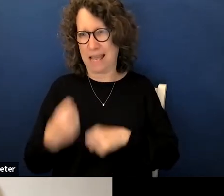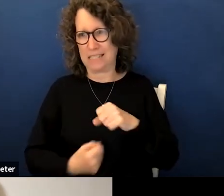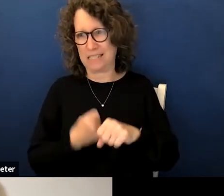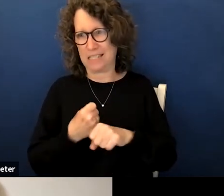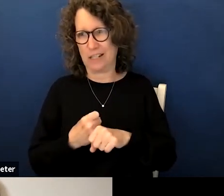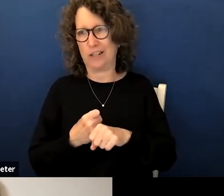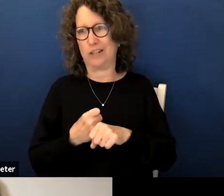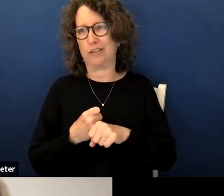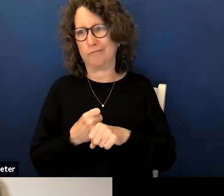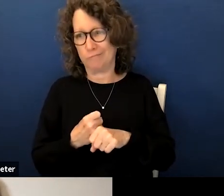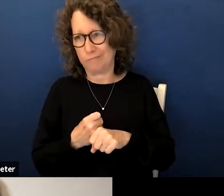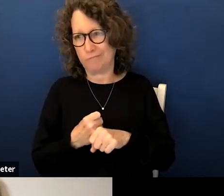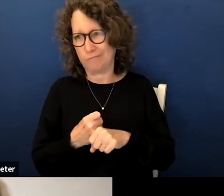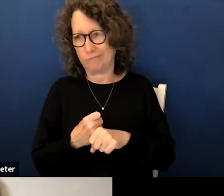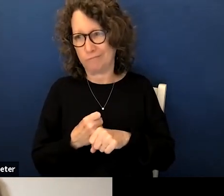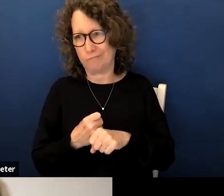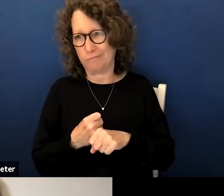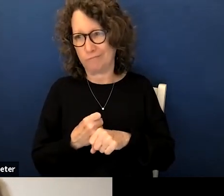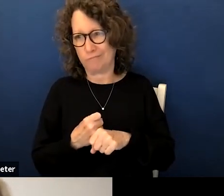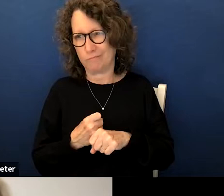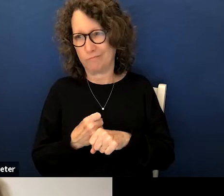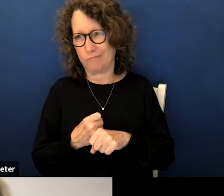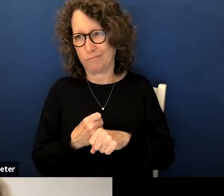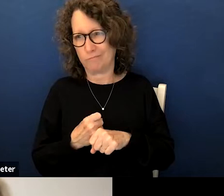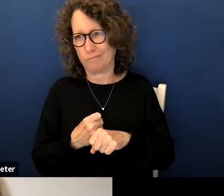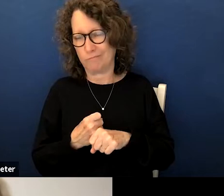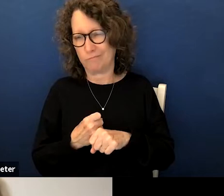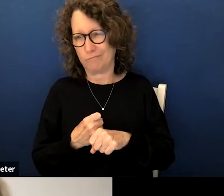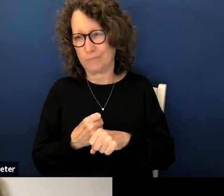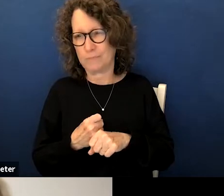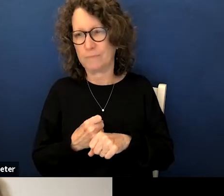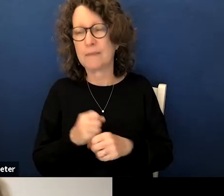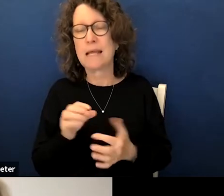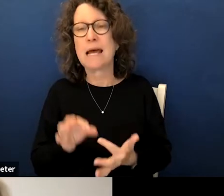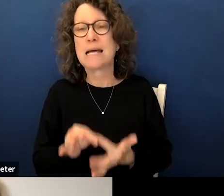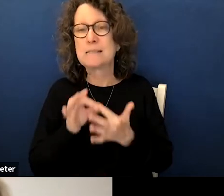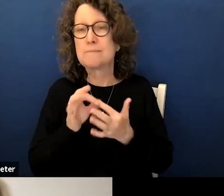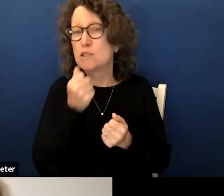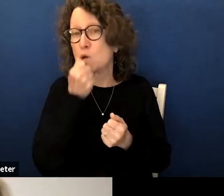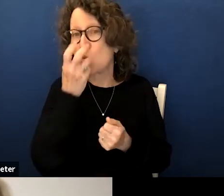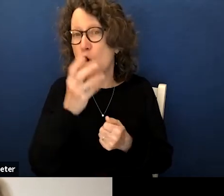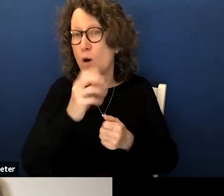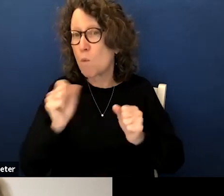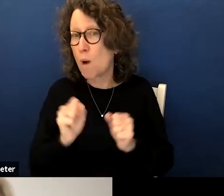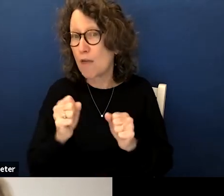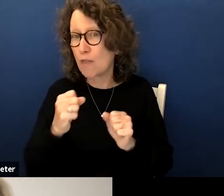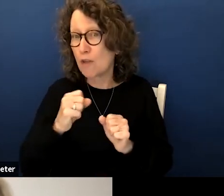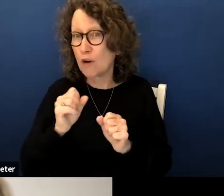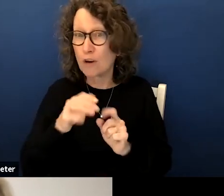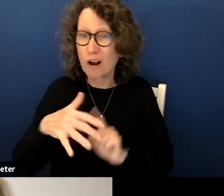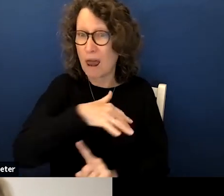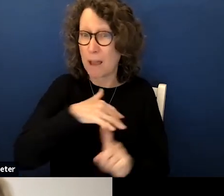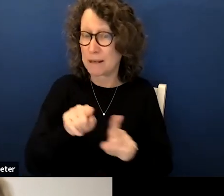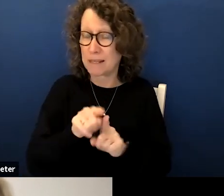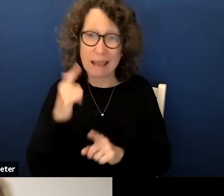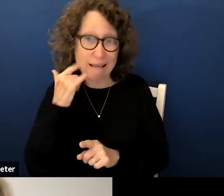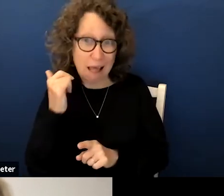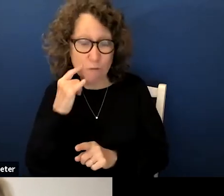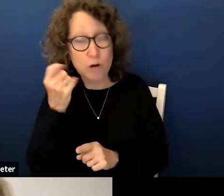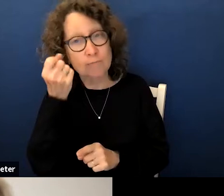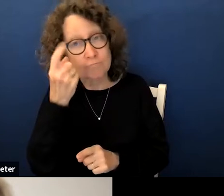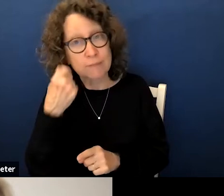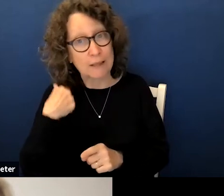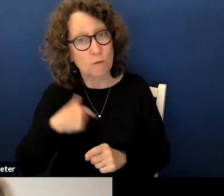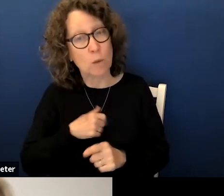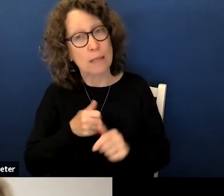especially in warmer weather climates like California so long as we